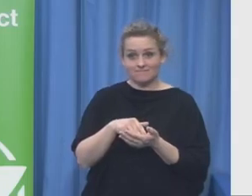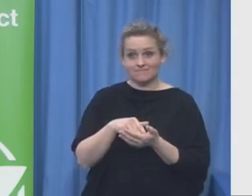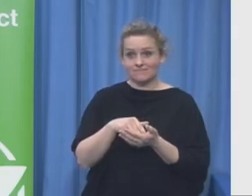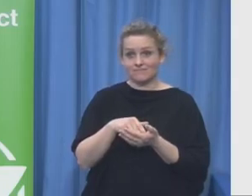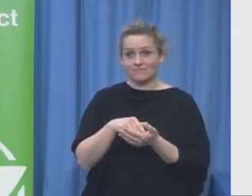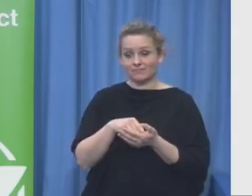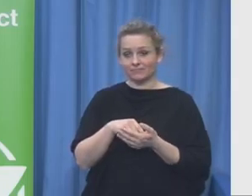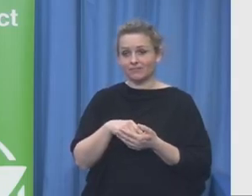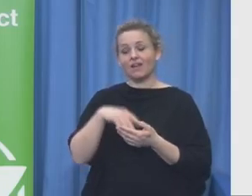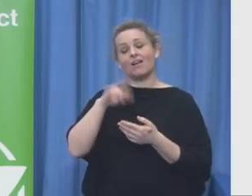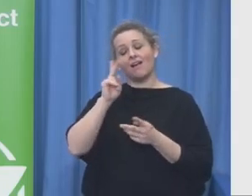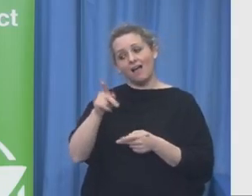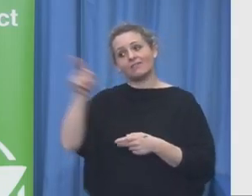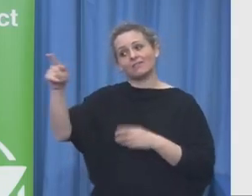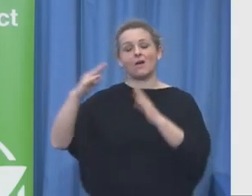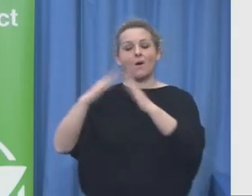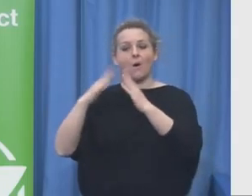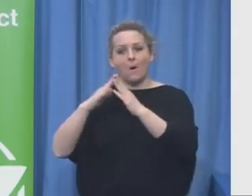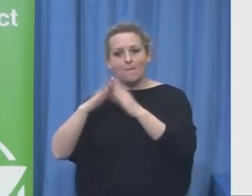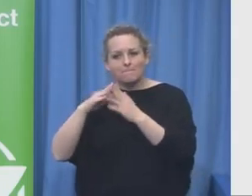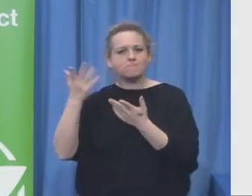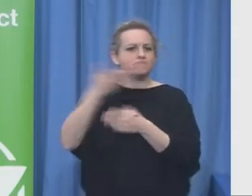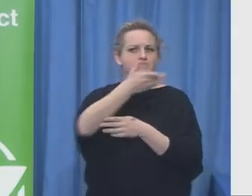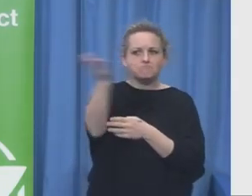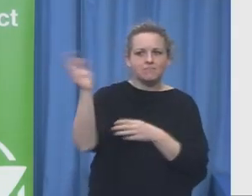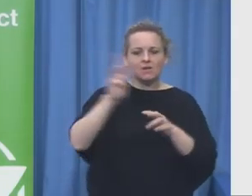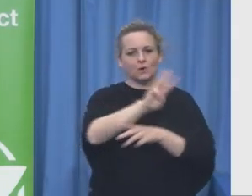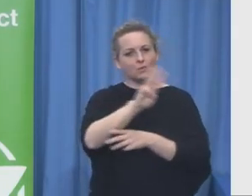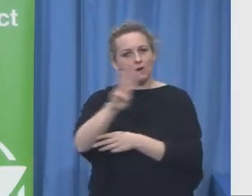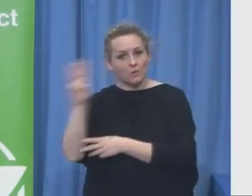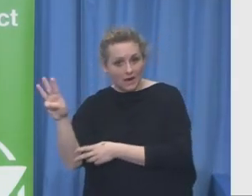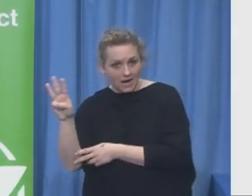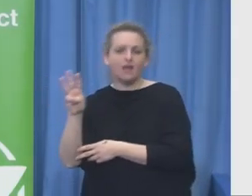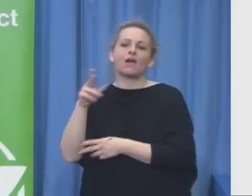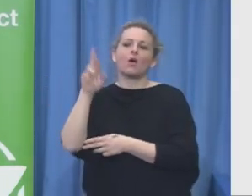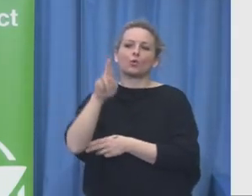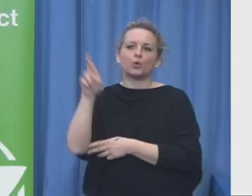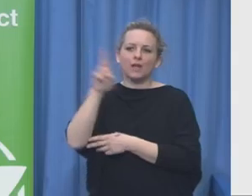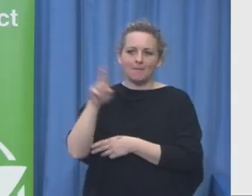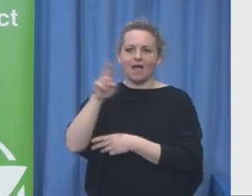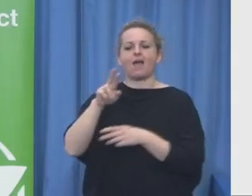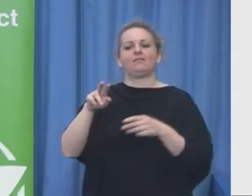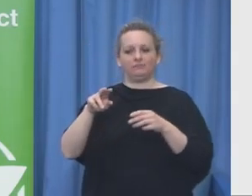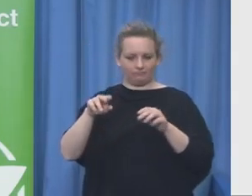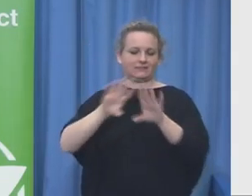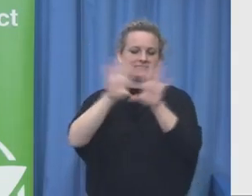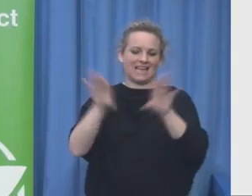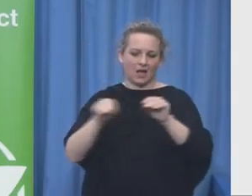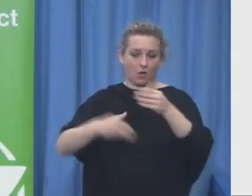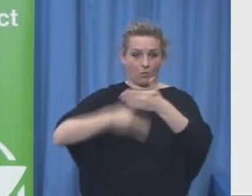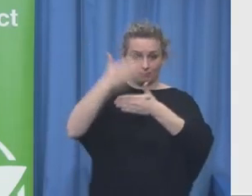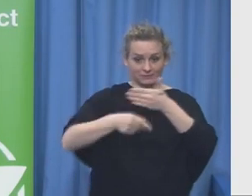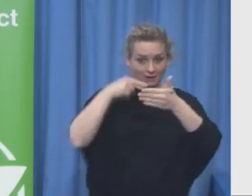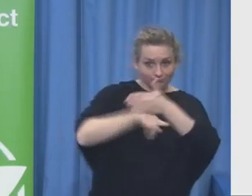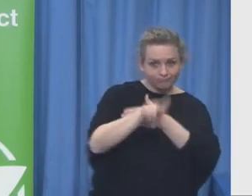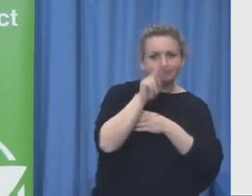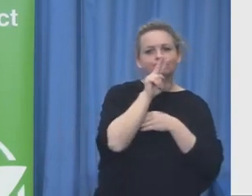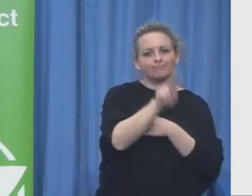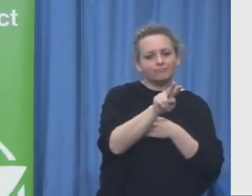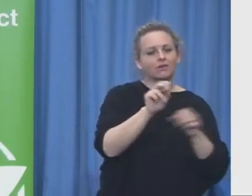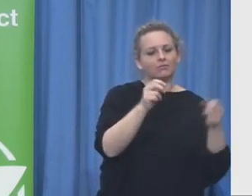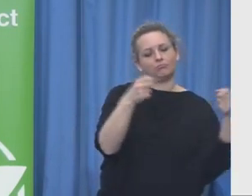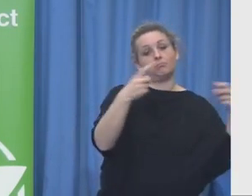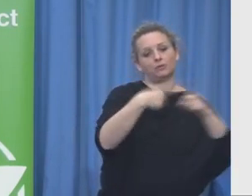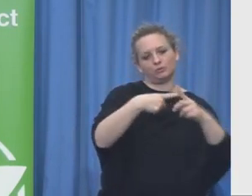Okay our third keynote speaker this morning is Shira Ruderman and she is going to talk about tri